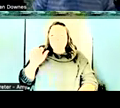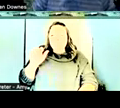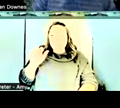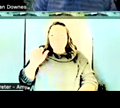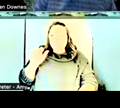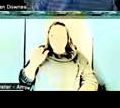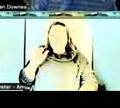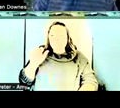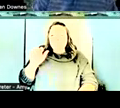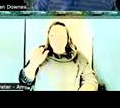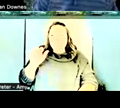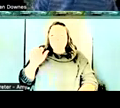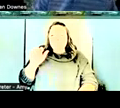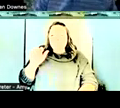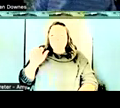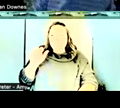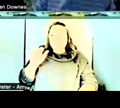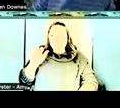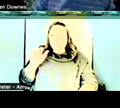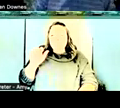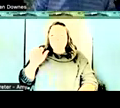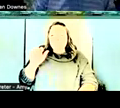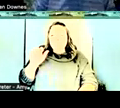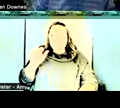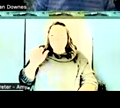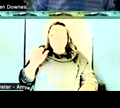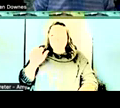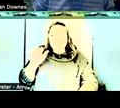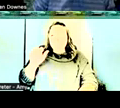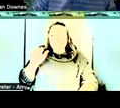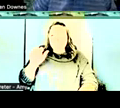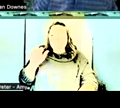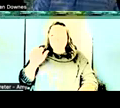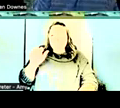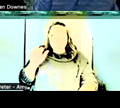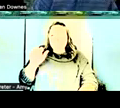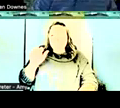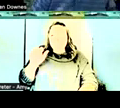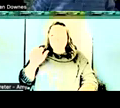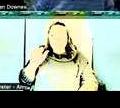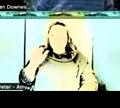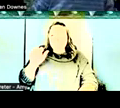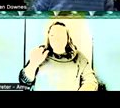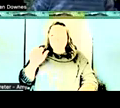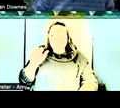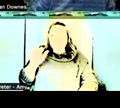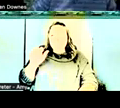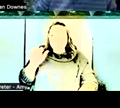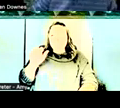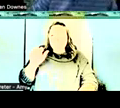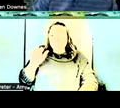and now is turning pale green and yellow we miss you amy um